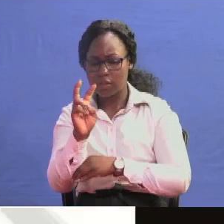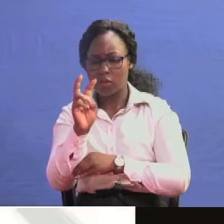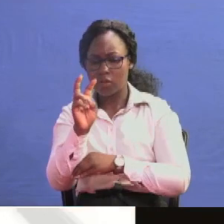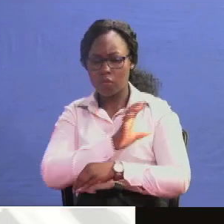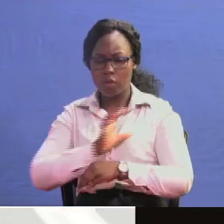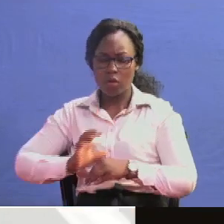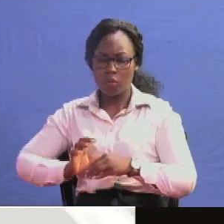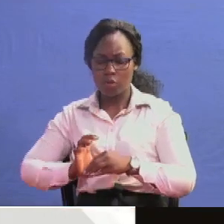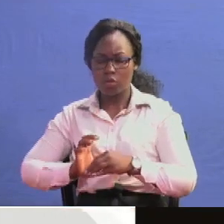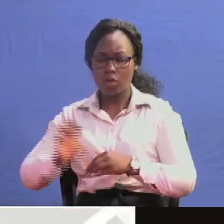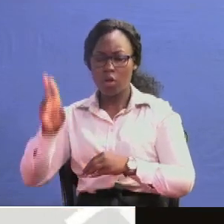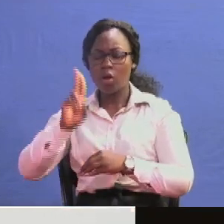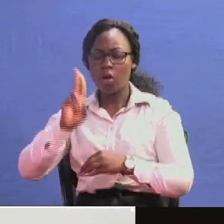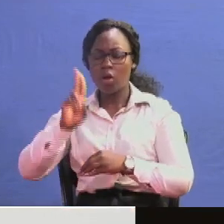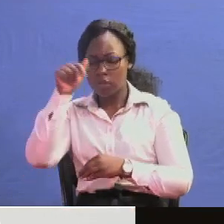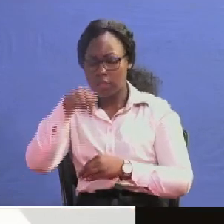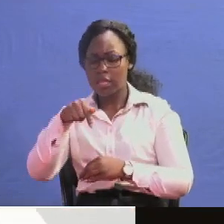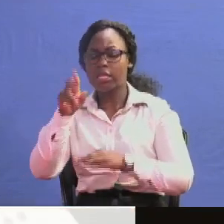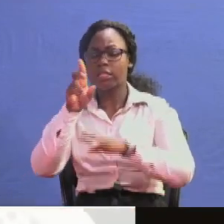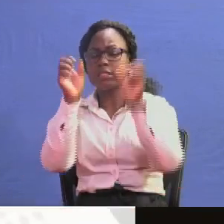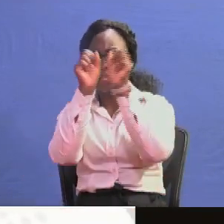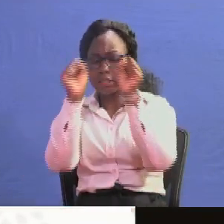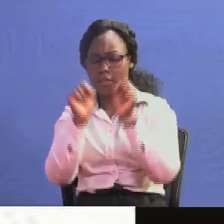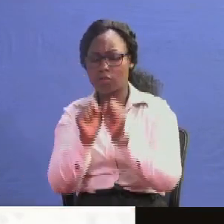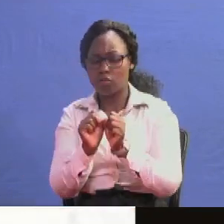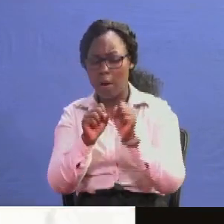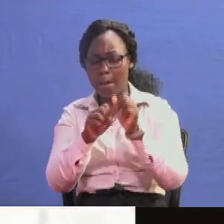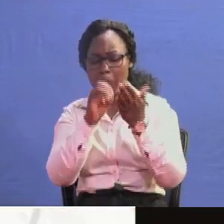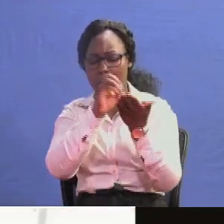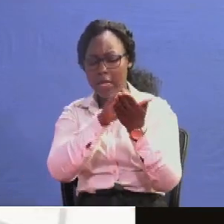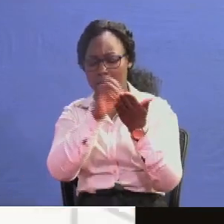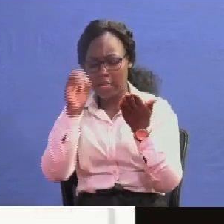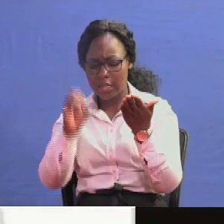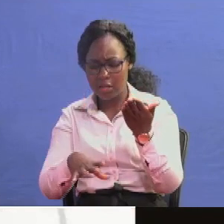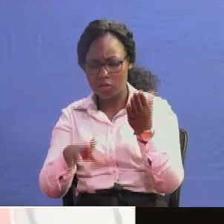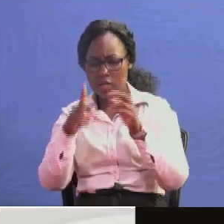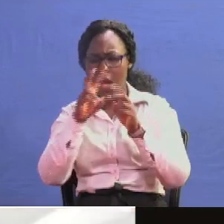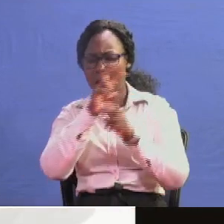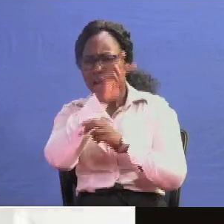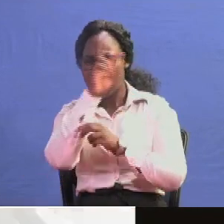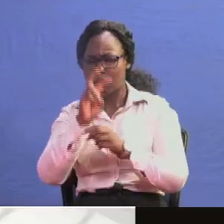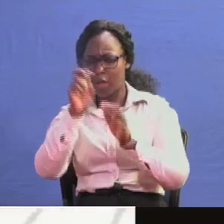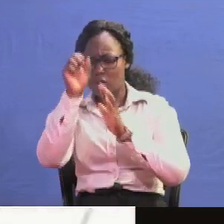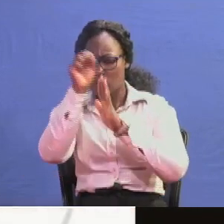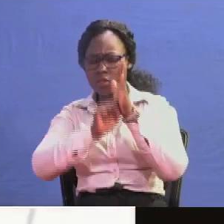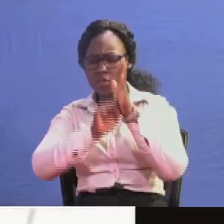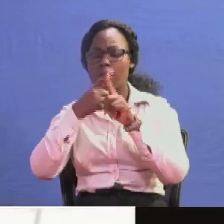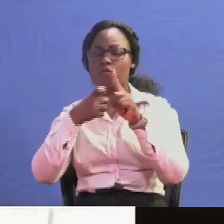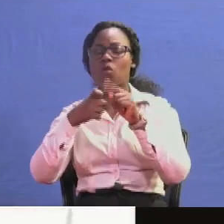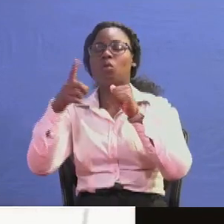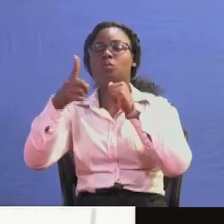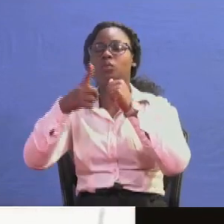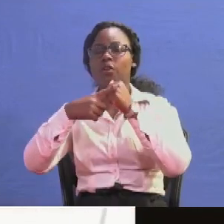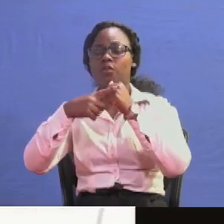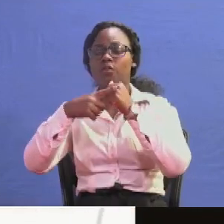to mutilate the this particular system by reducing examinable subjects from seven to five and